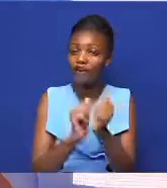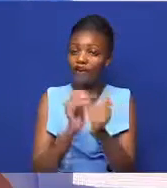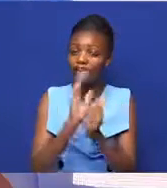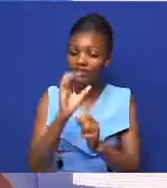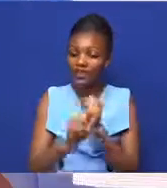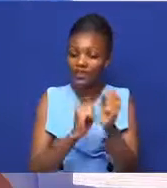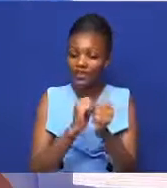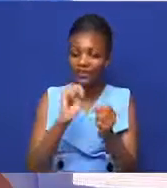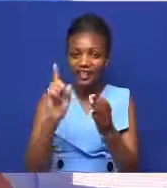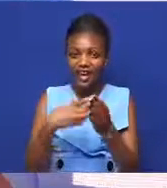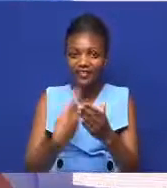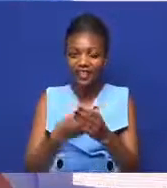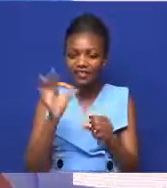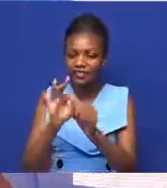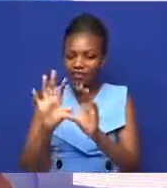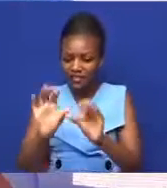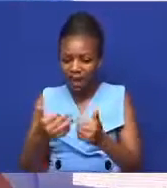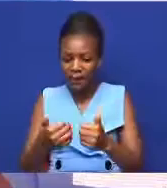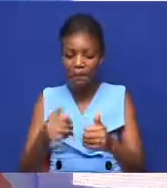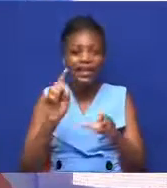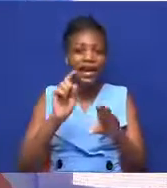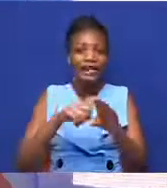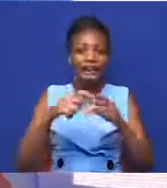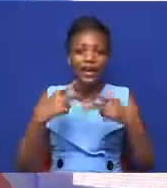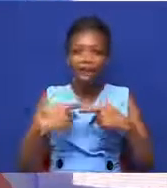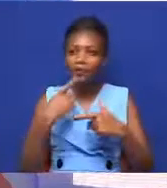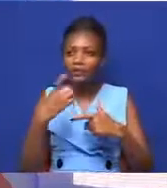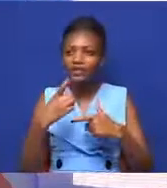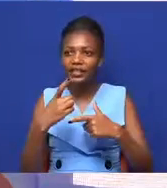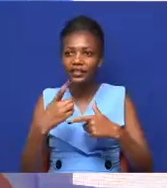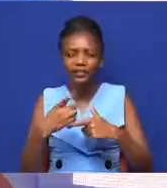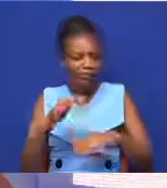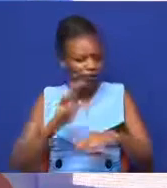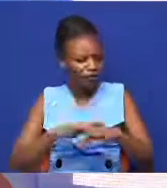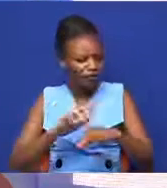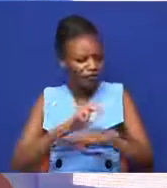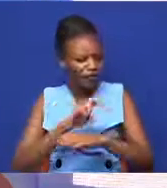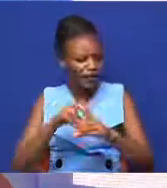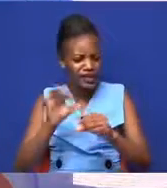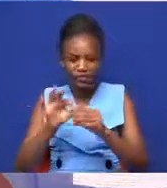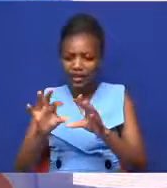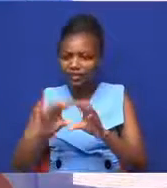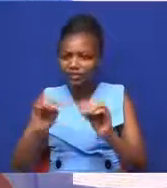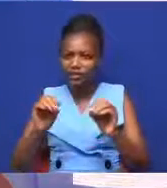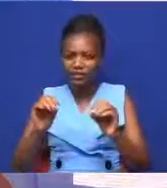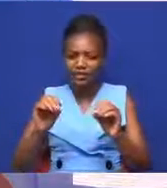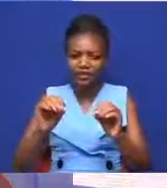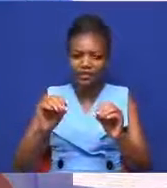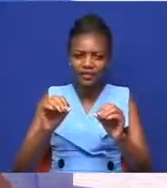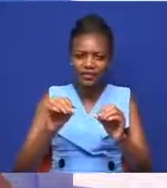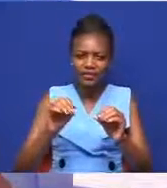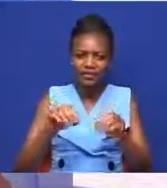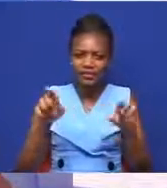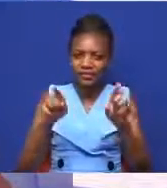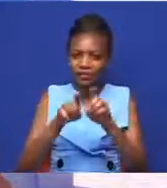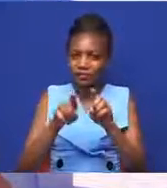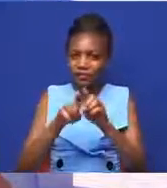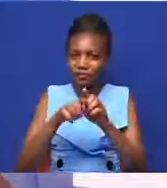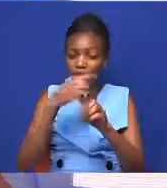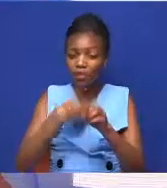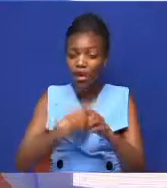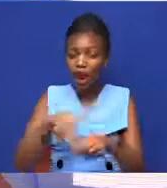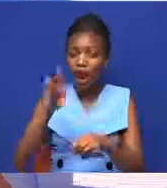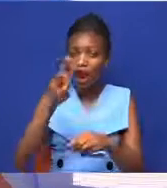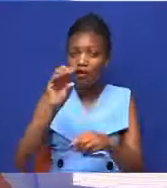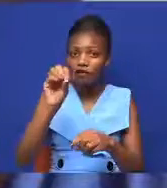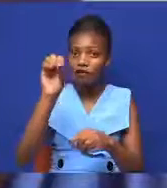even as critics condemn the lack of sufficient international election observers during the vote. Now we are joined by Moses